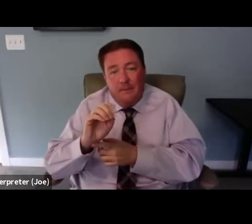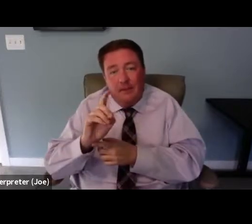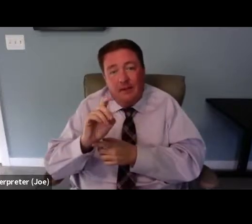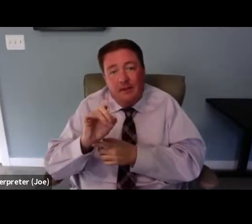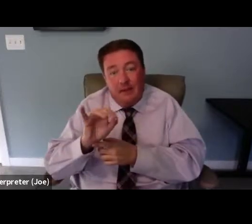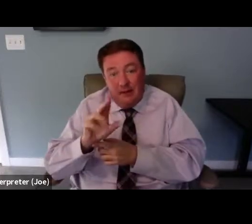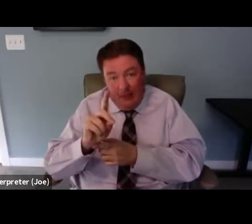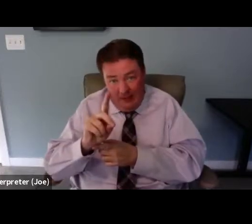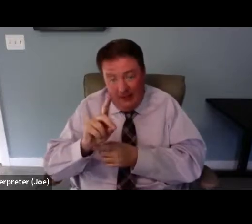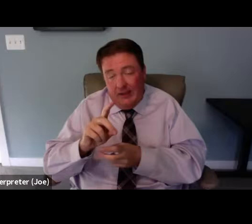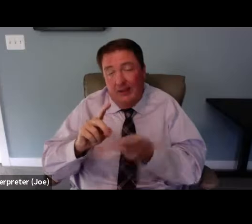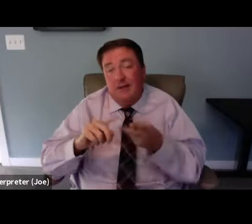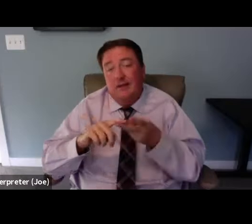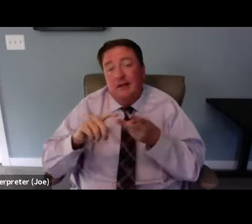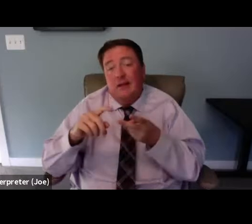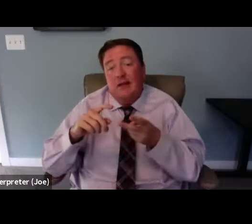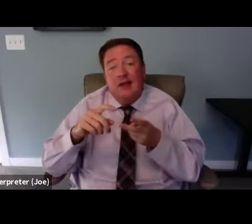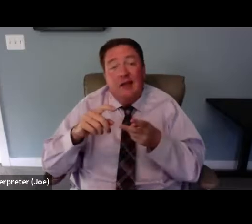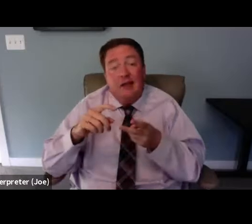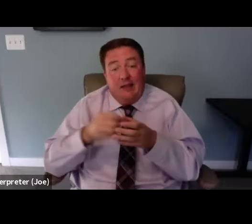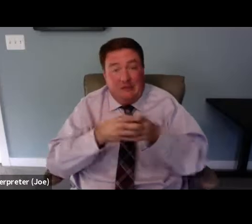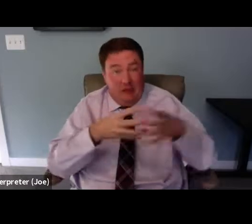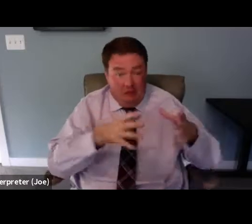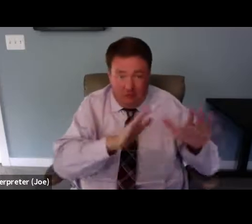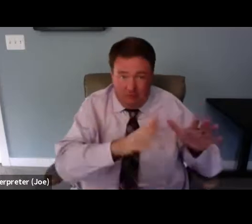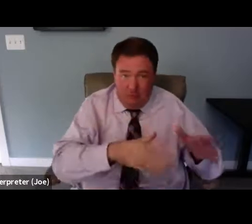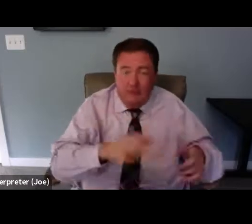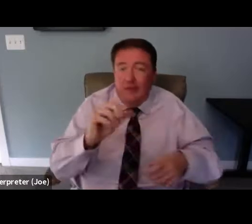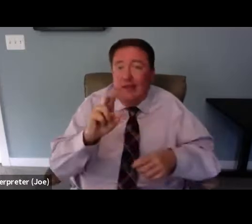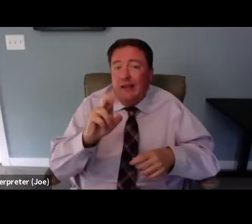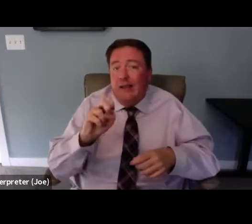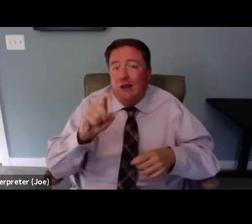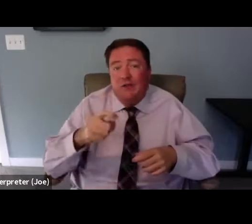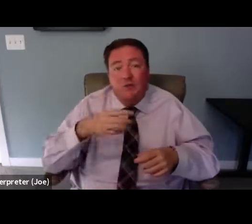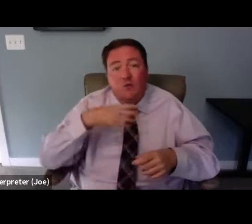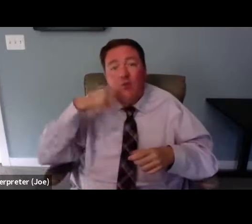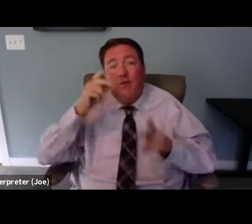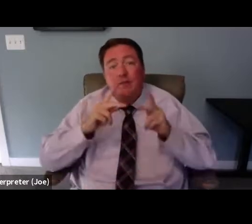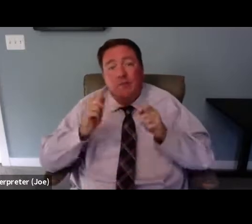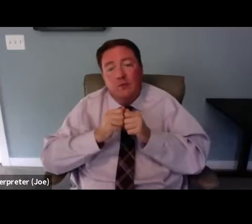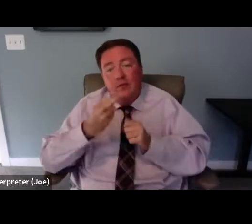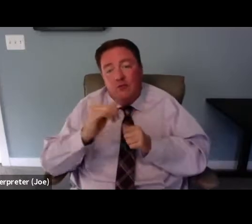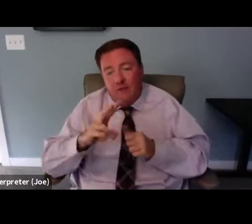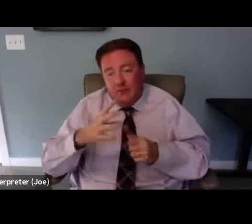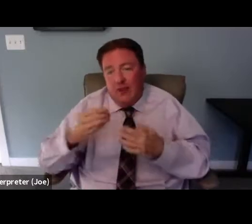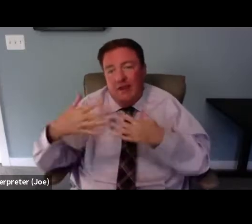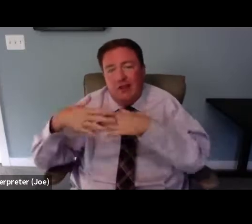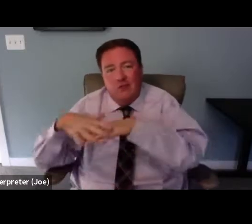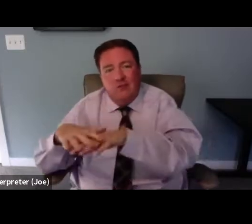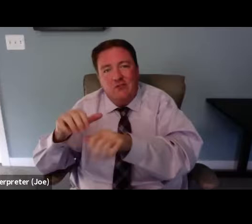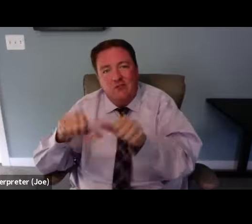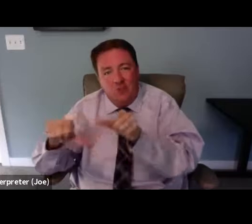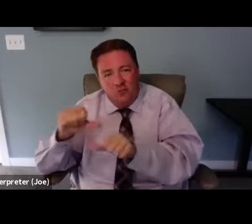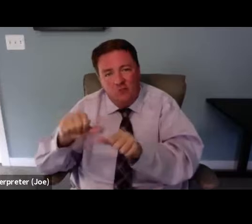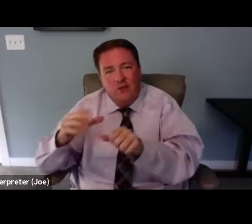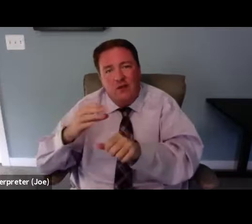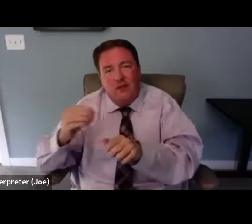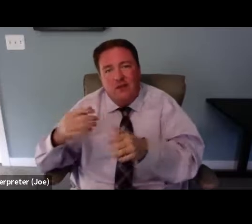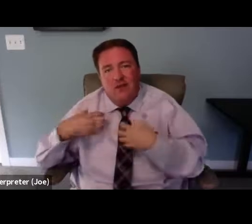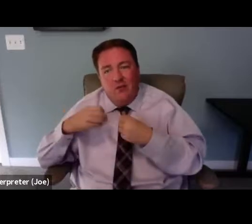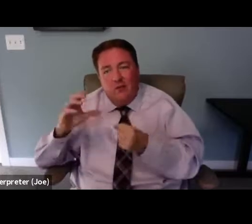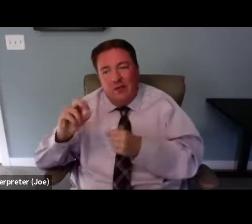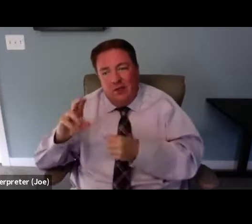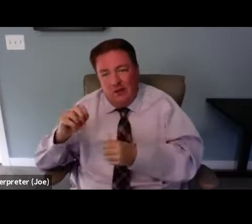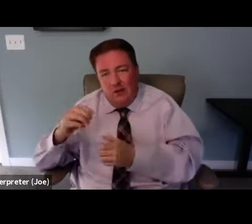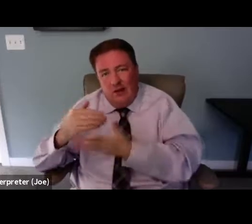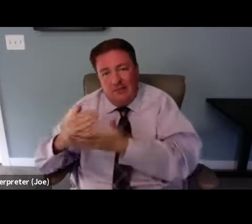the care needs of older people living with HIV, and the integration of the social aspects of health care. Joining me today